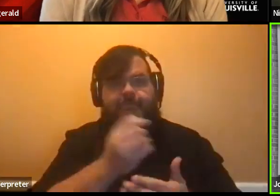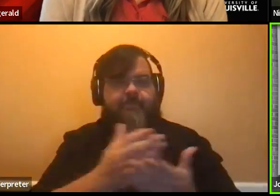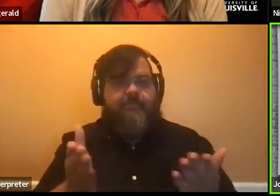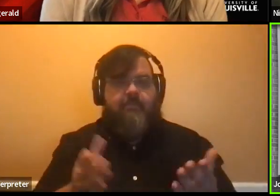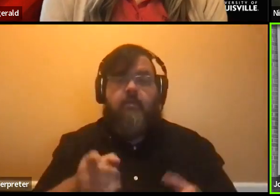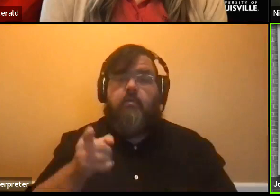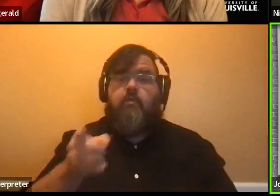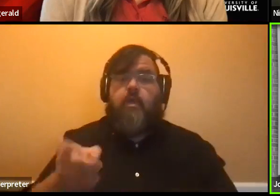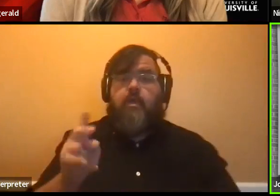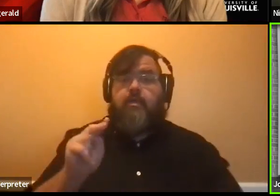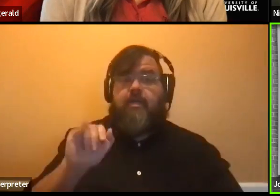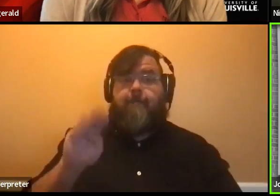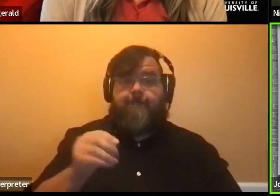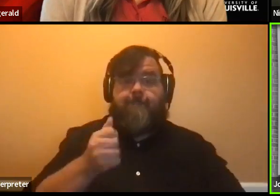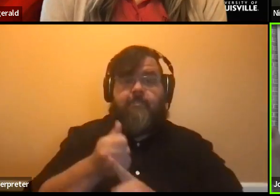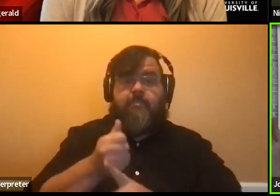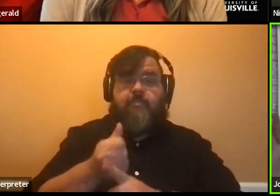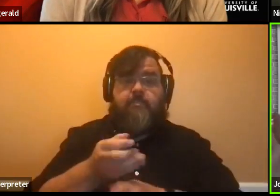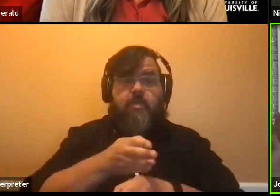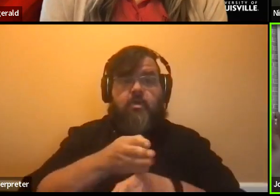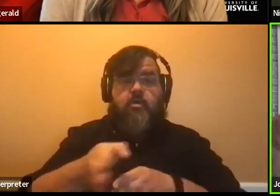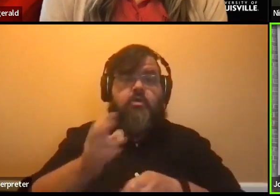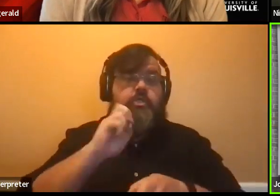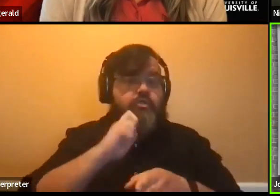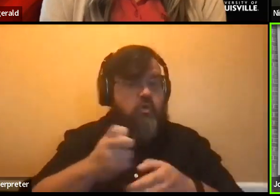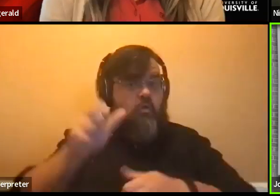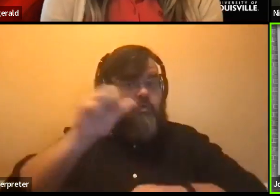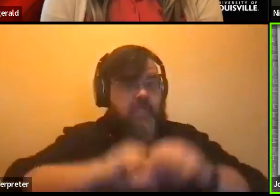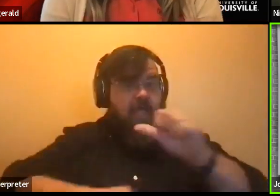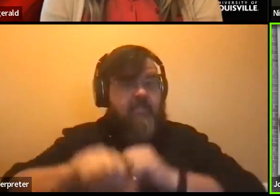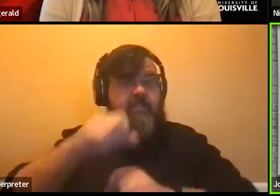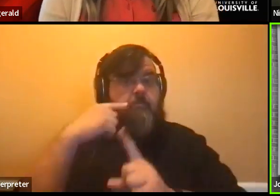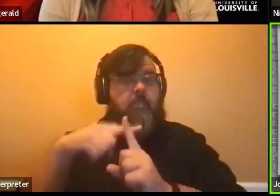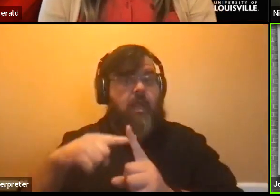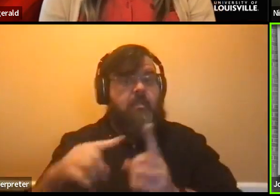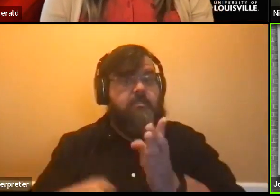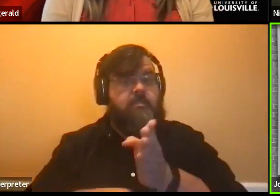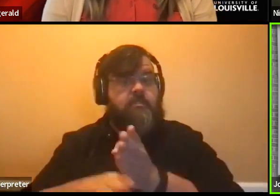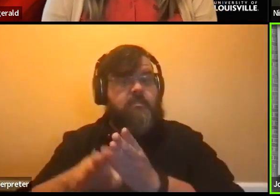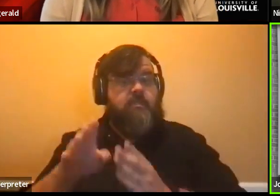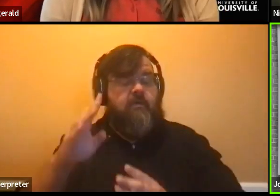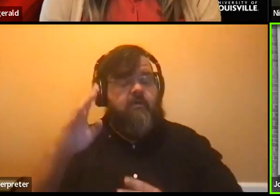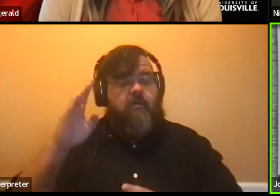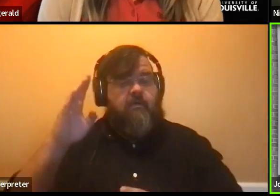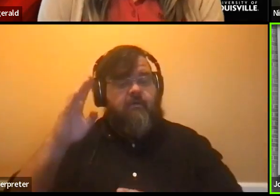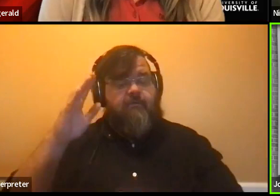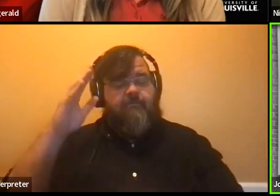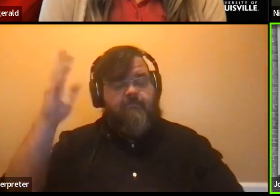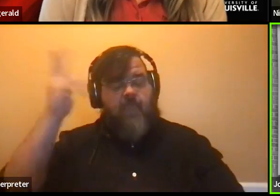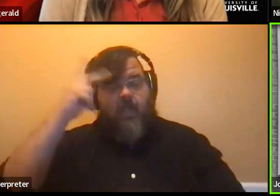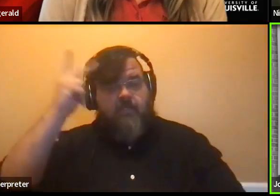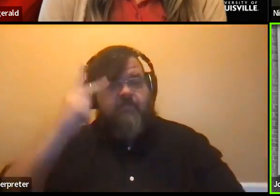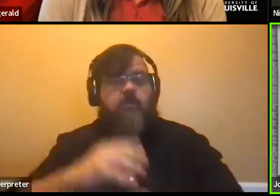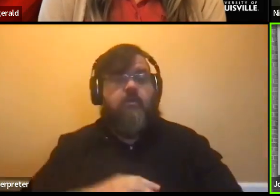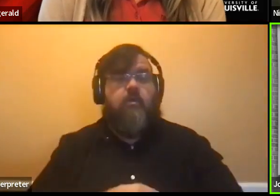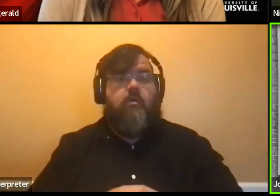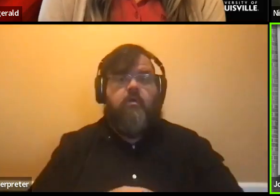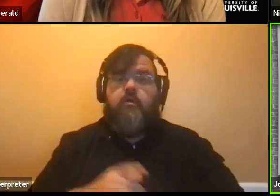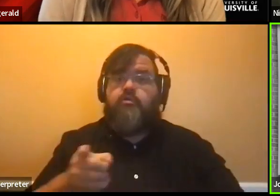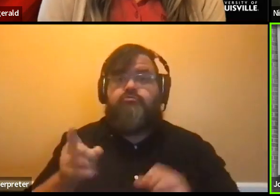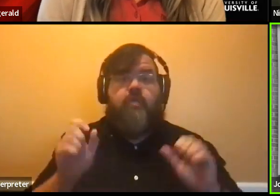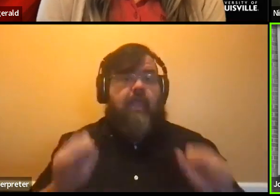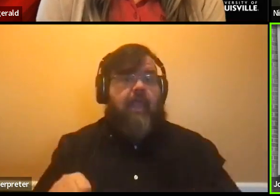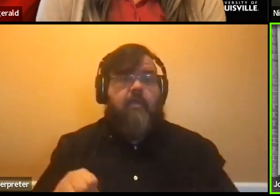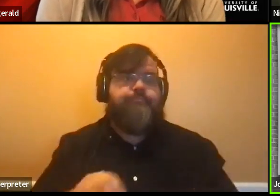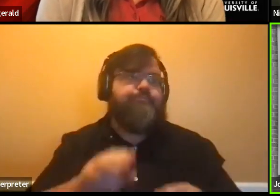studying philosophy. So you can have majors in business and a minor in public health or in arts